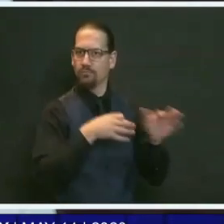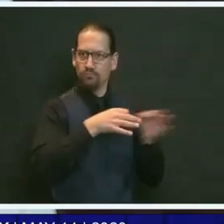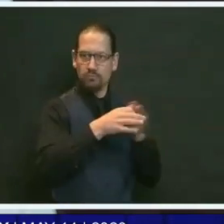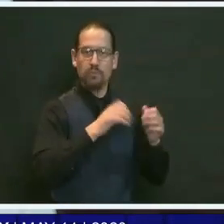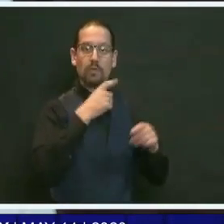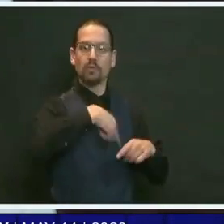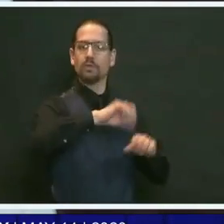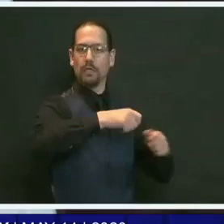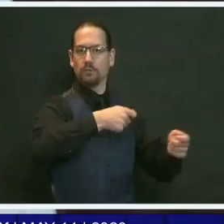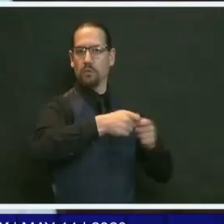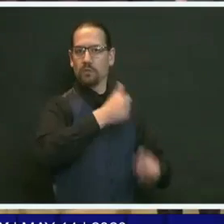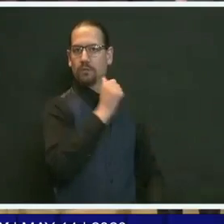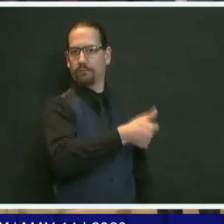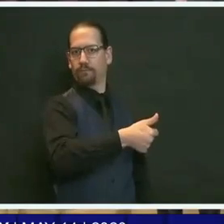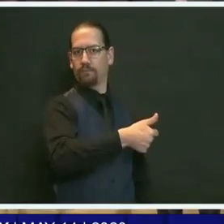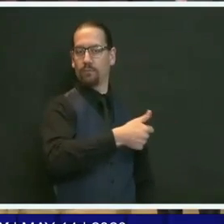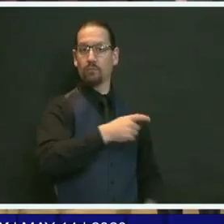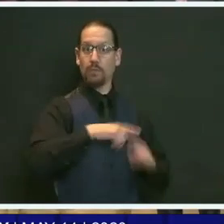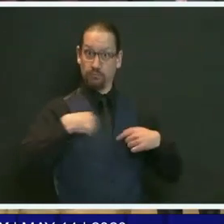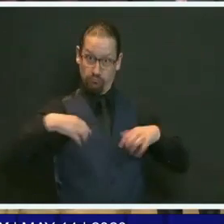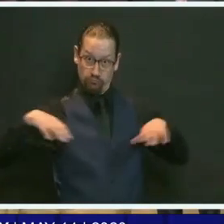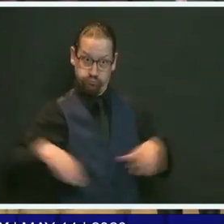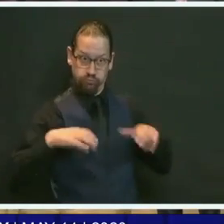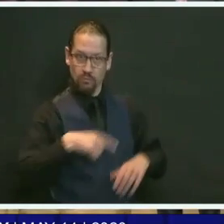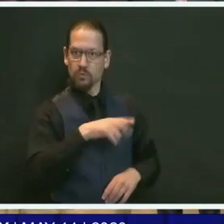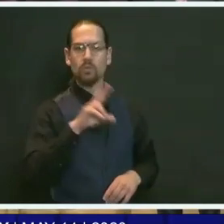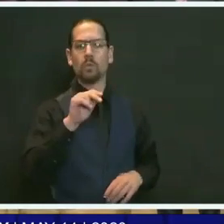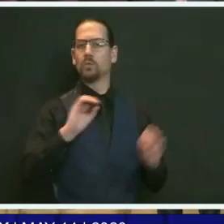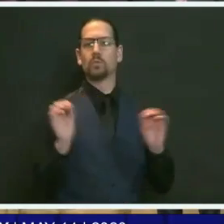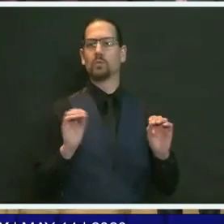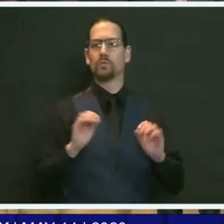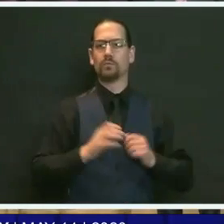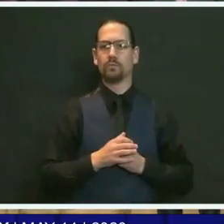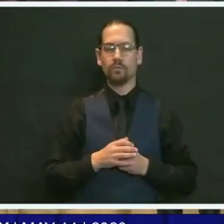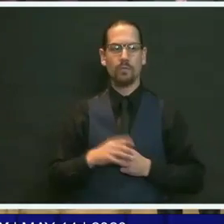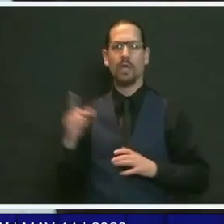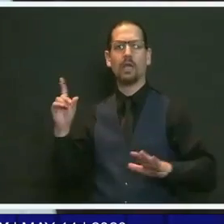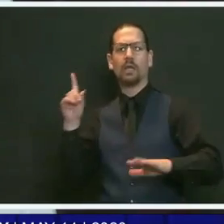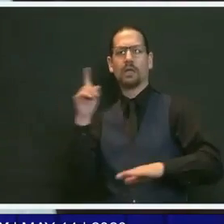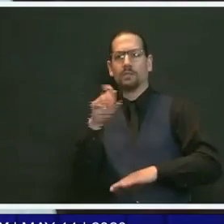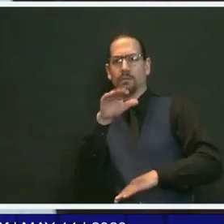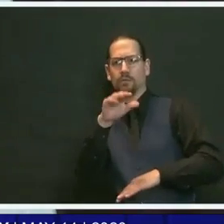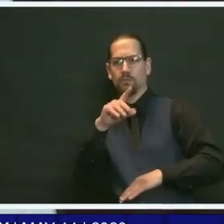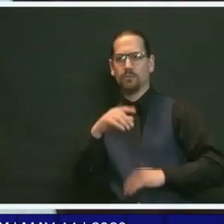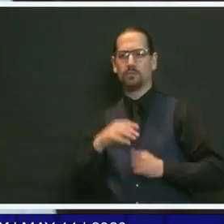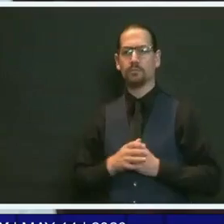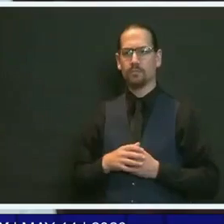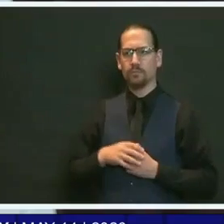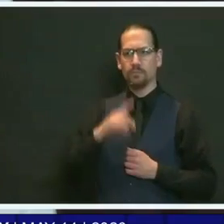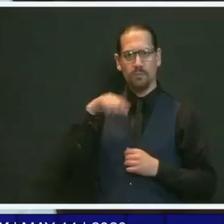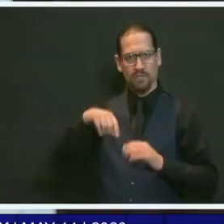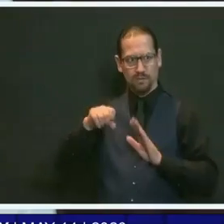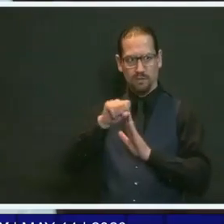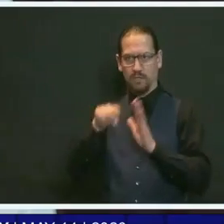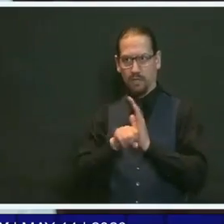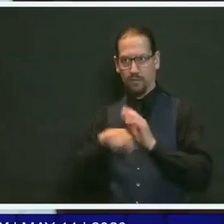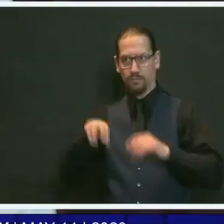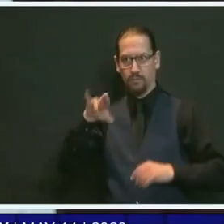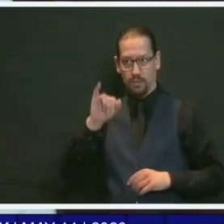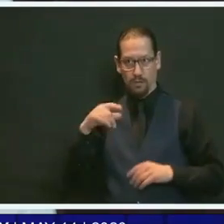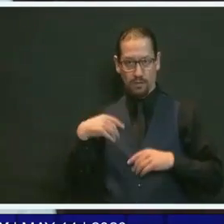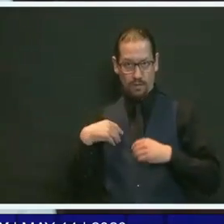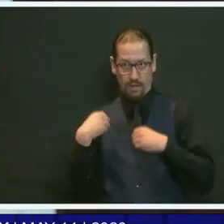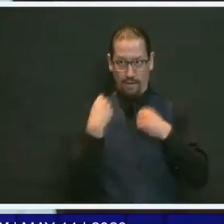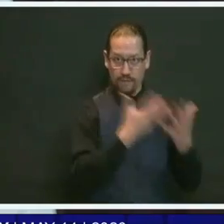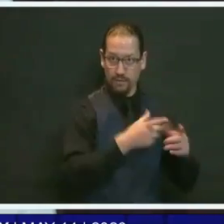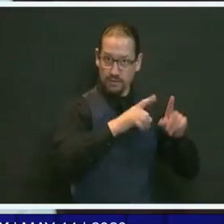control. Is the Department of Health supplying tests to WIAT? We are working in coordination with them. They